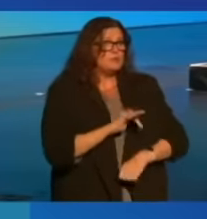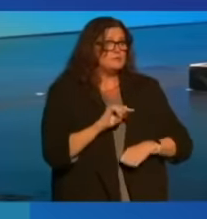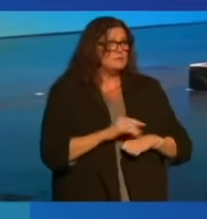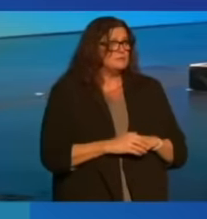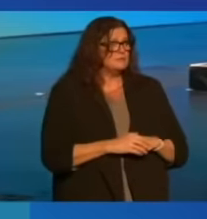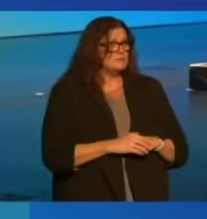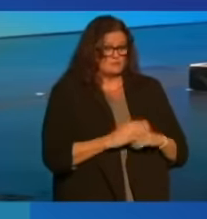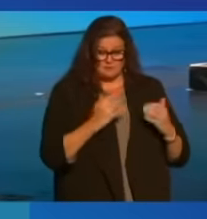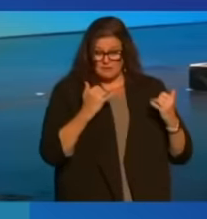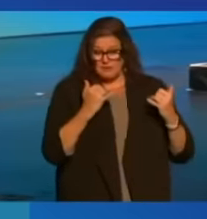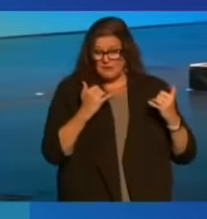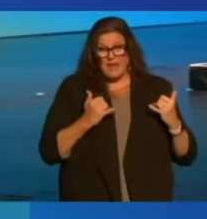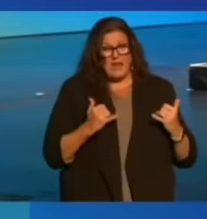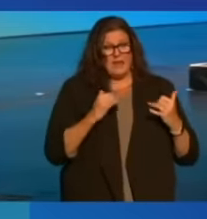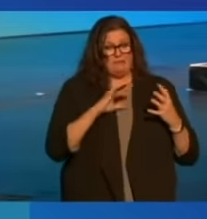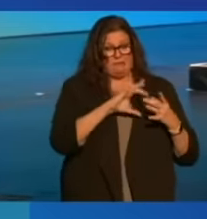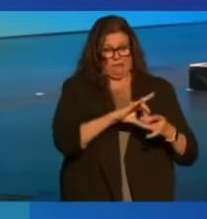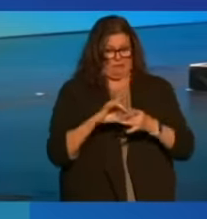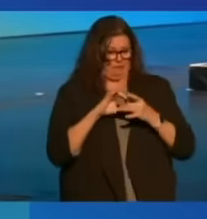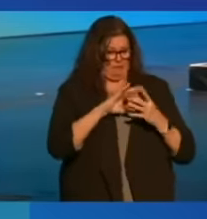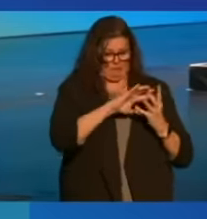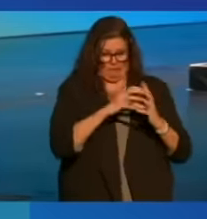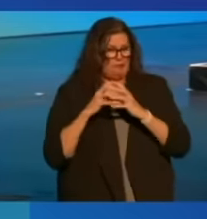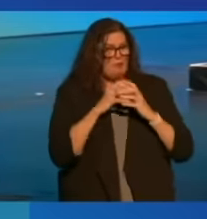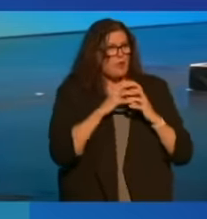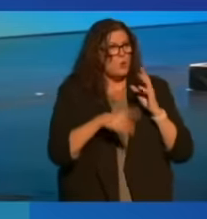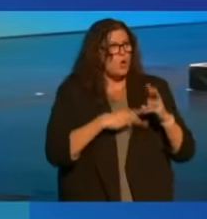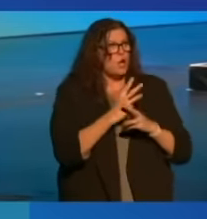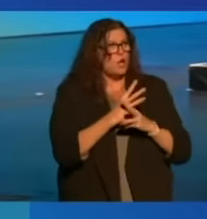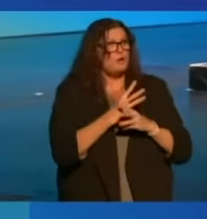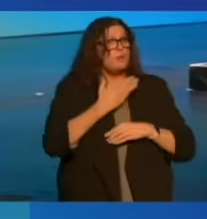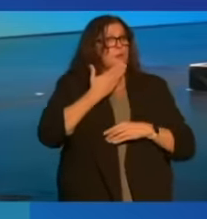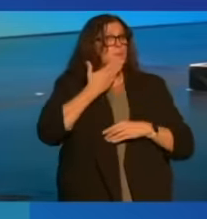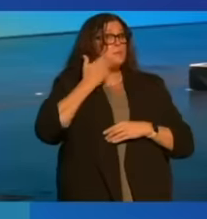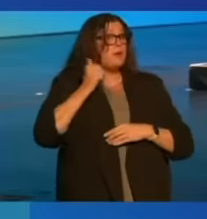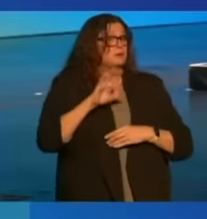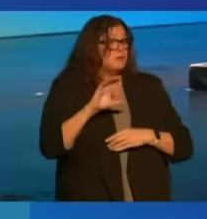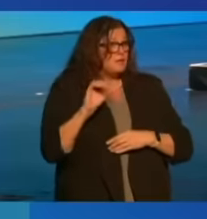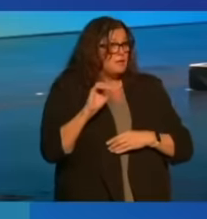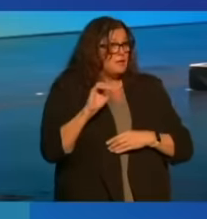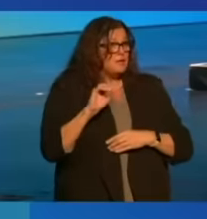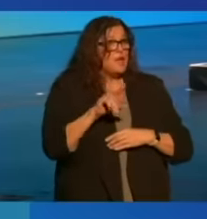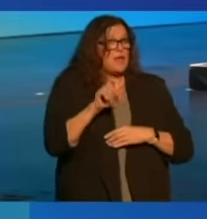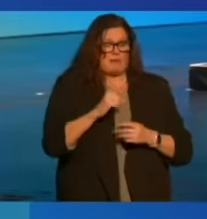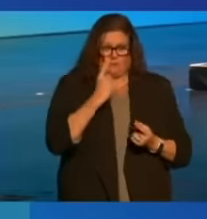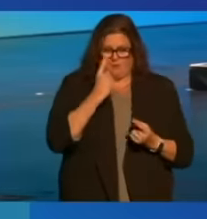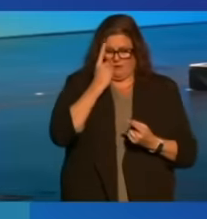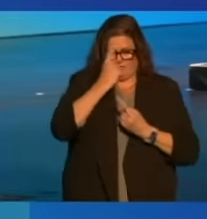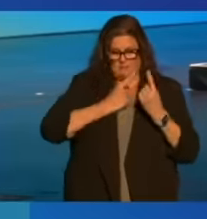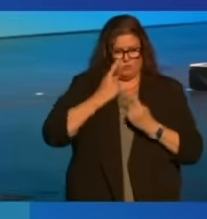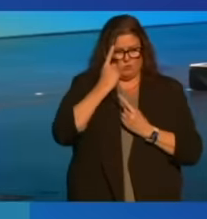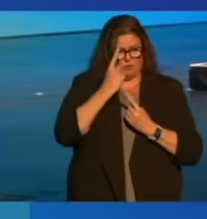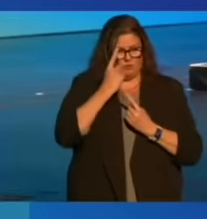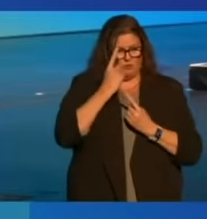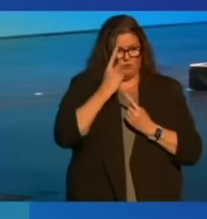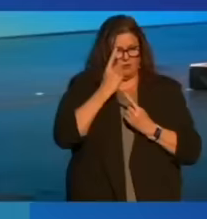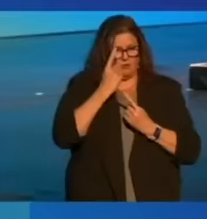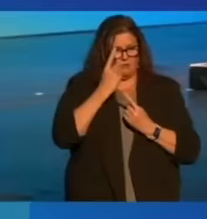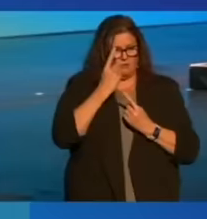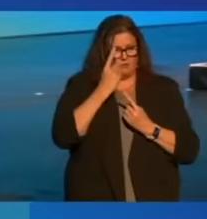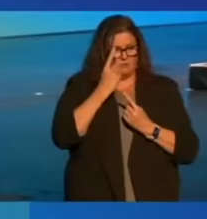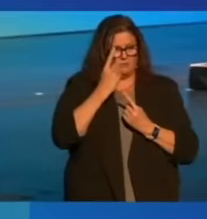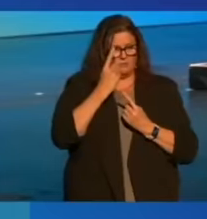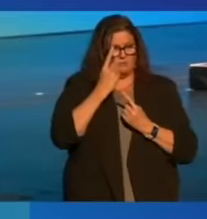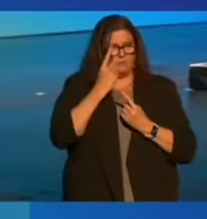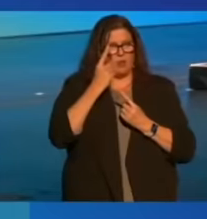Because in today's interconnected world, the best companies have to consider the long